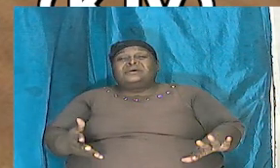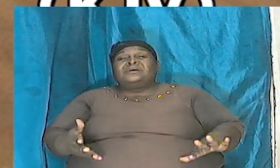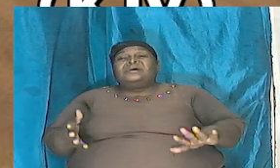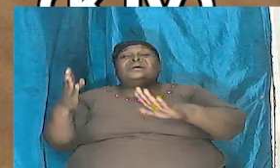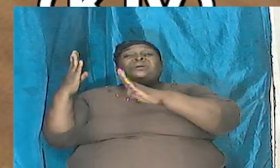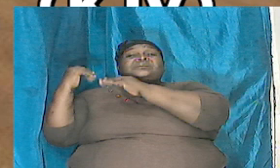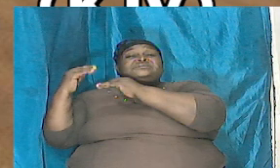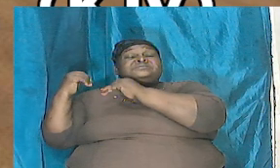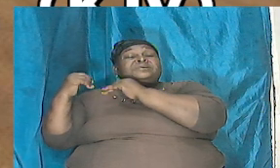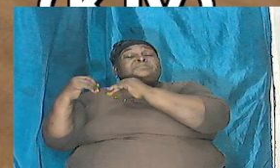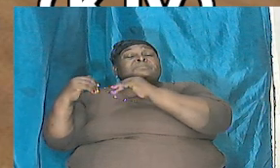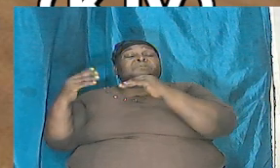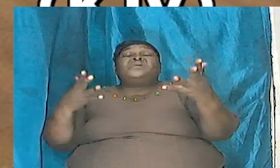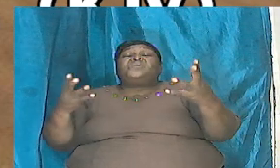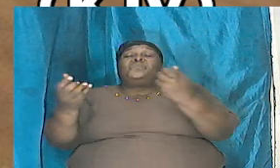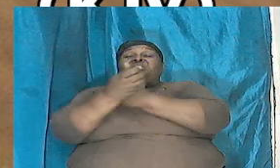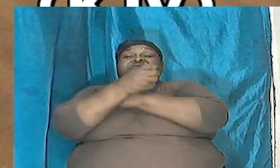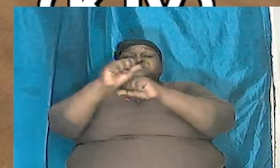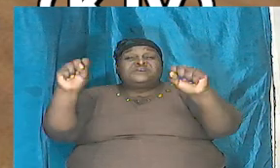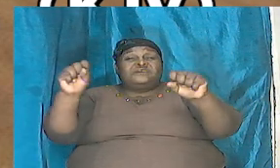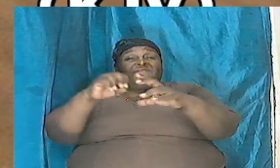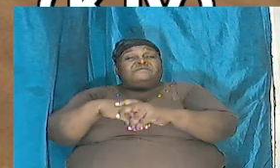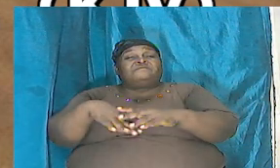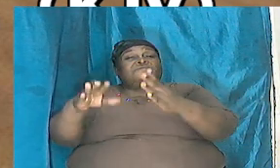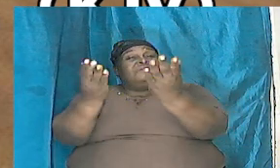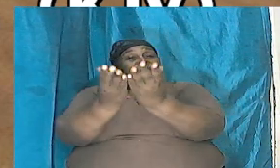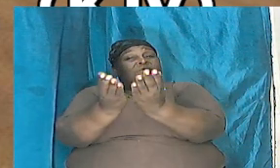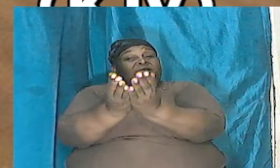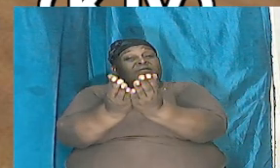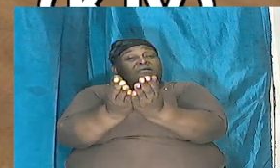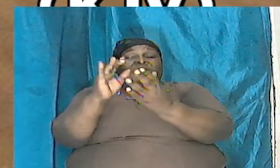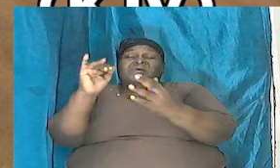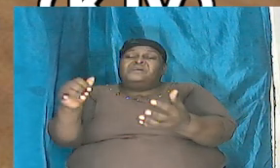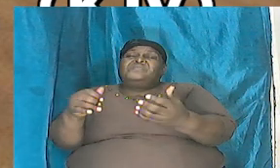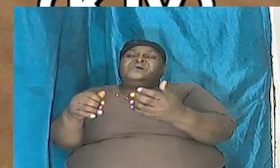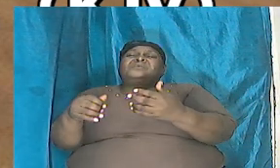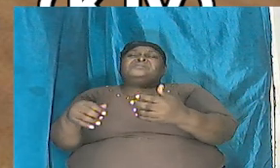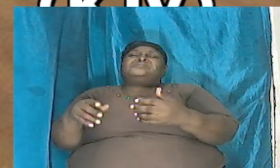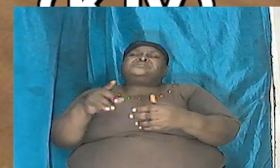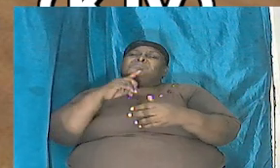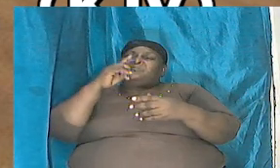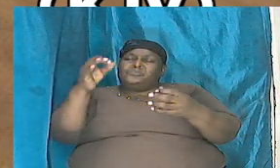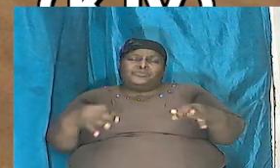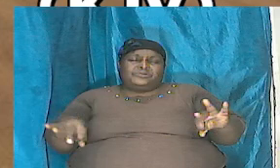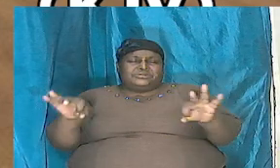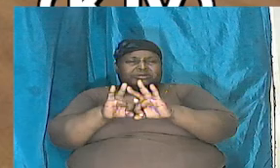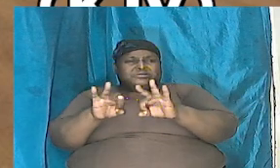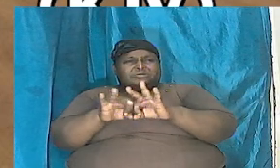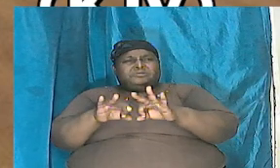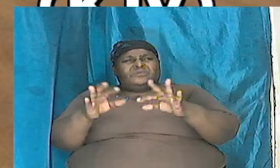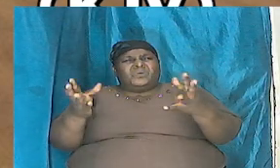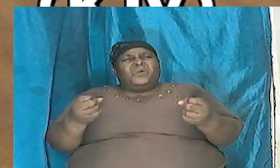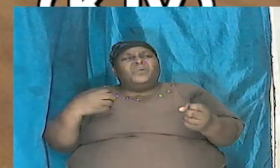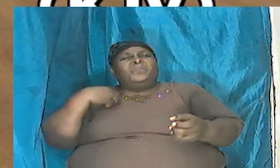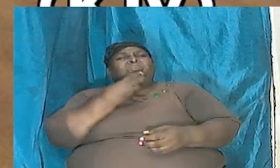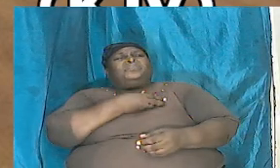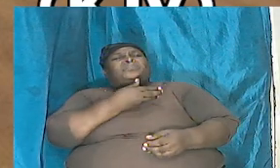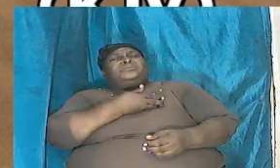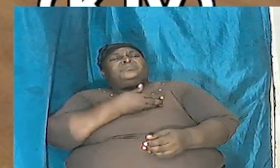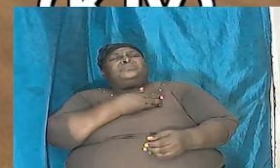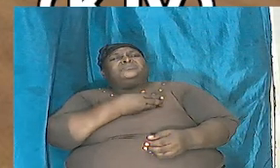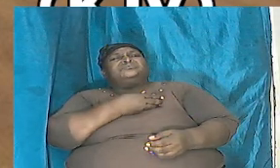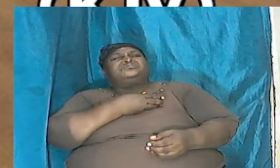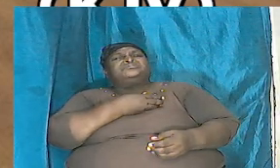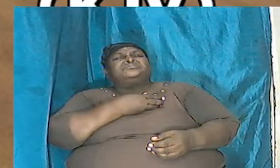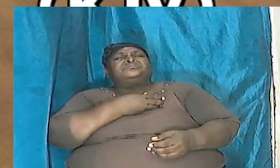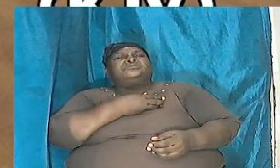ark and that is extremely extremely extremely important and I wanted us I